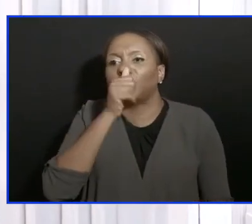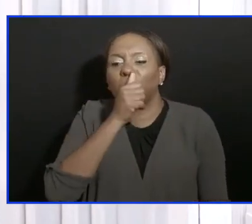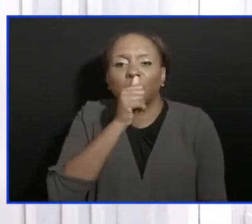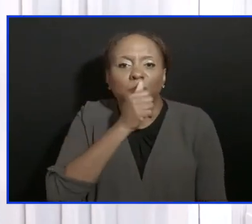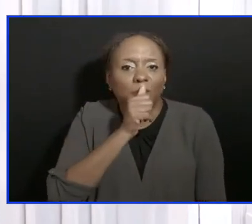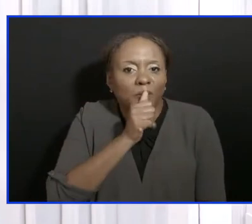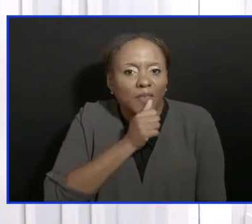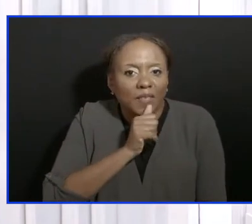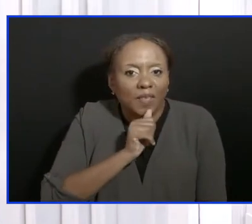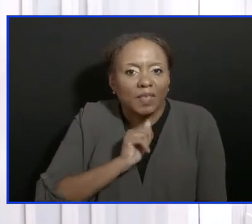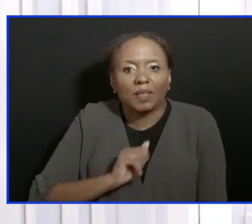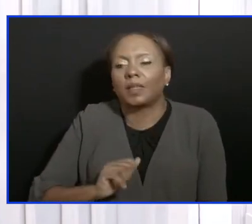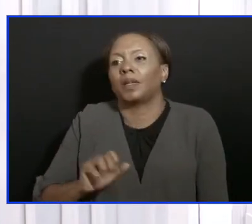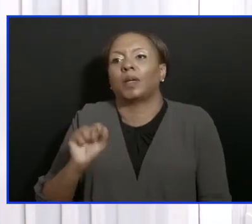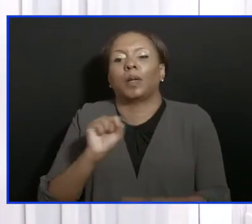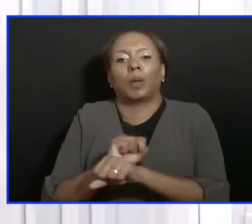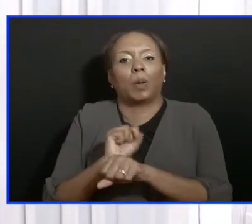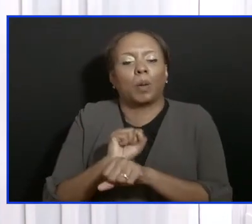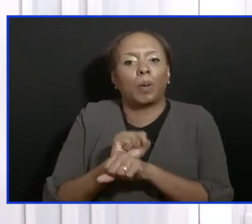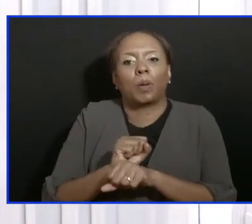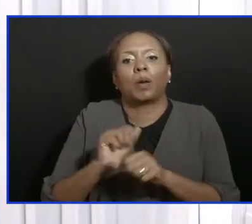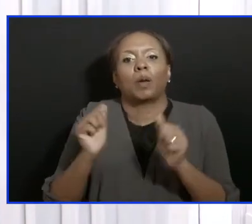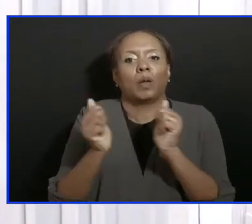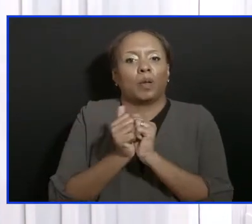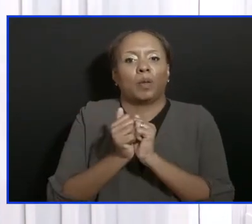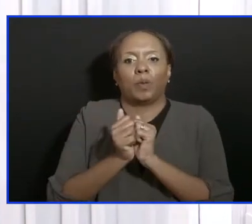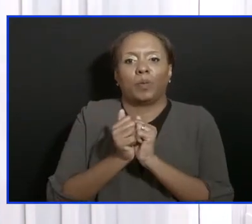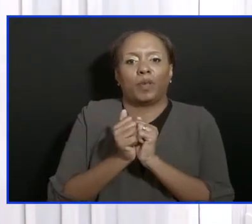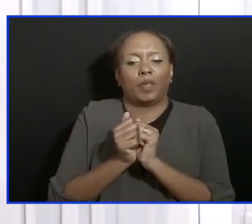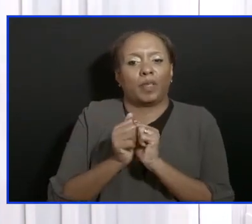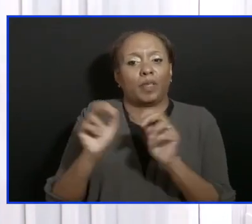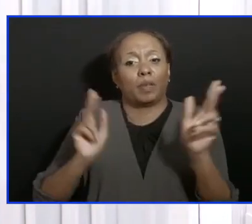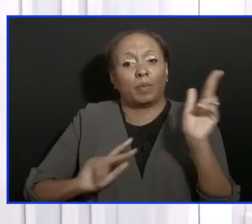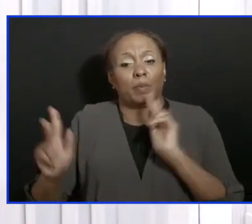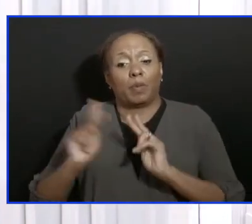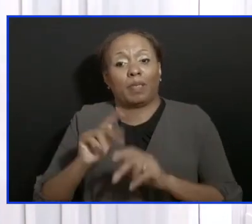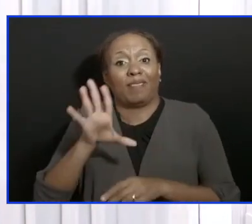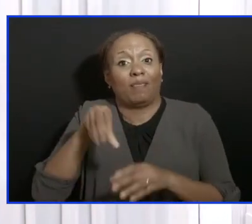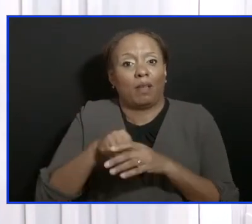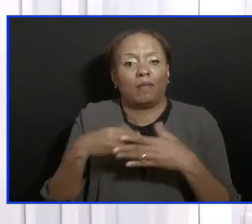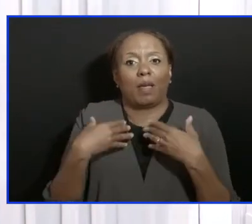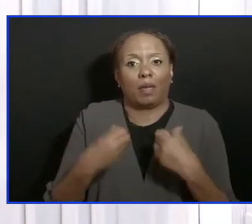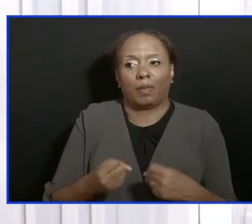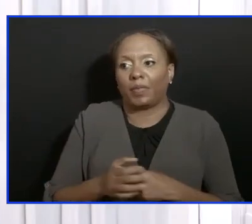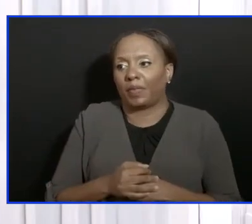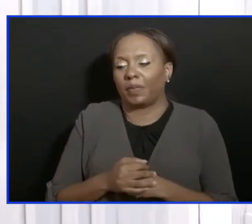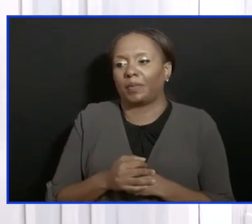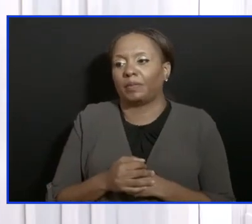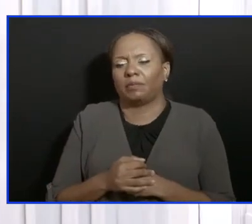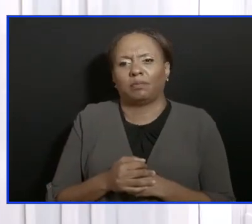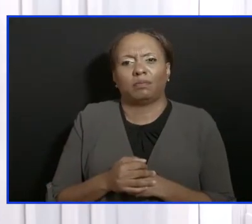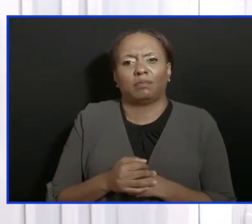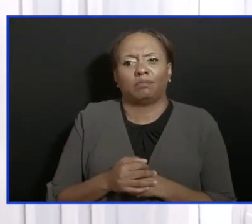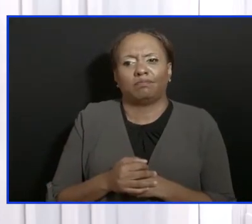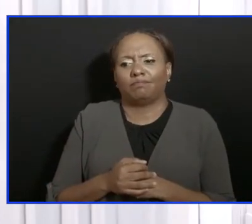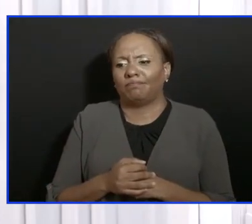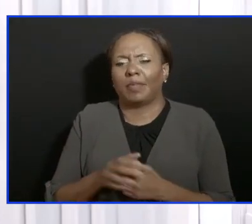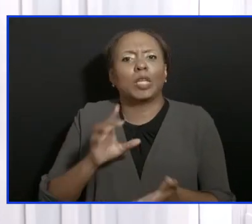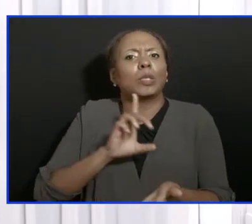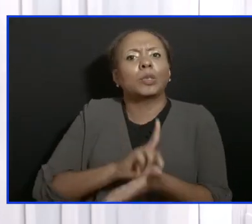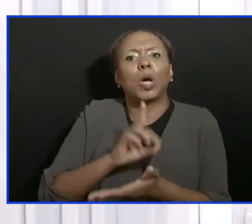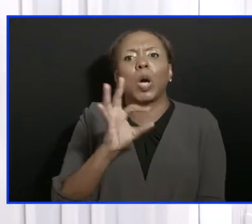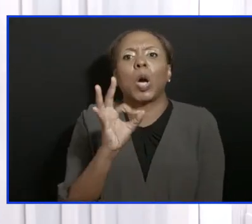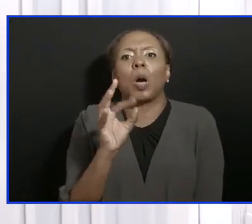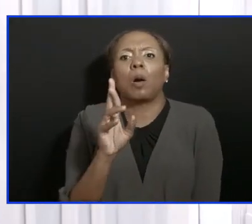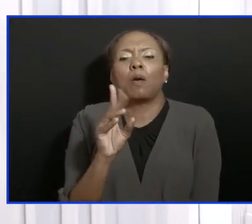the officers in the Ministry of Health. You've heard Dr. Ford speak about his staff over and over. The thing that gives me the greatest